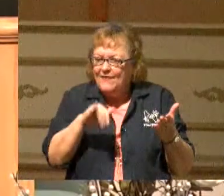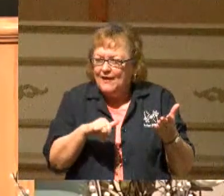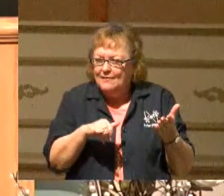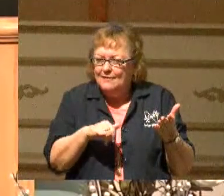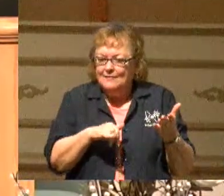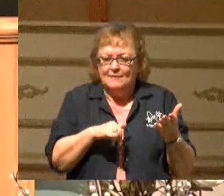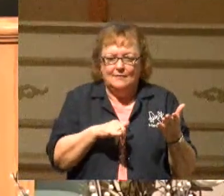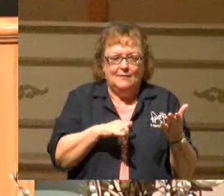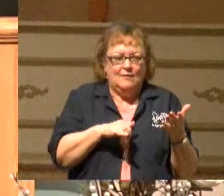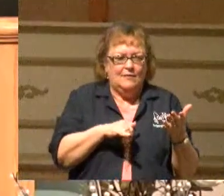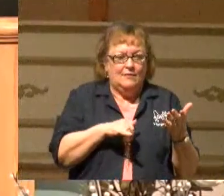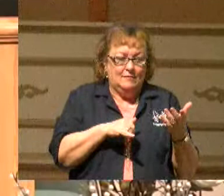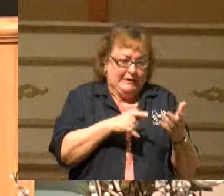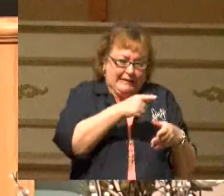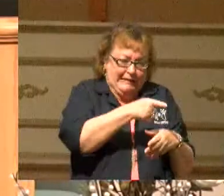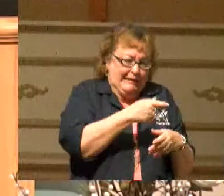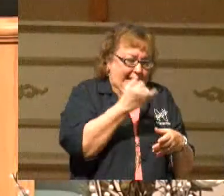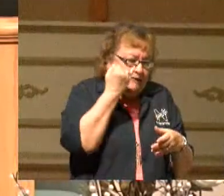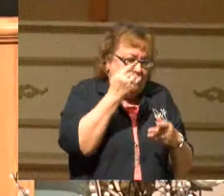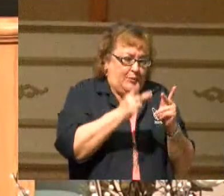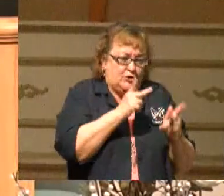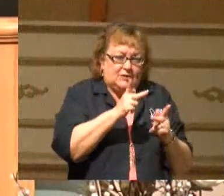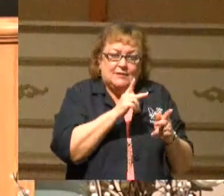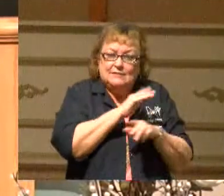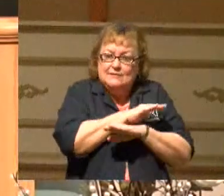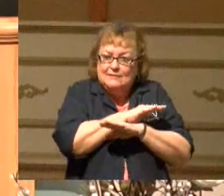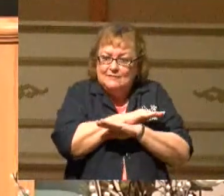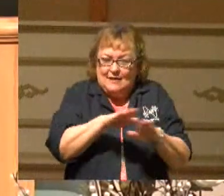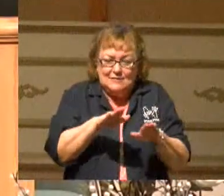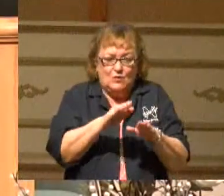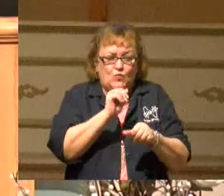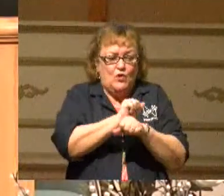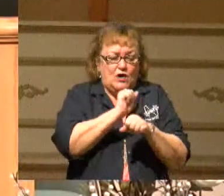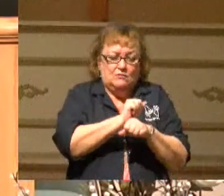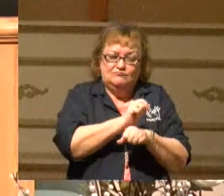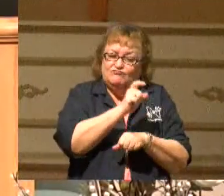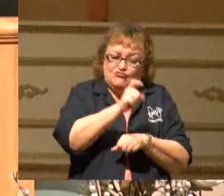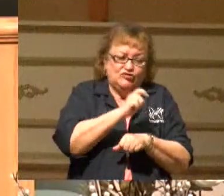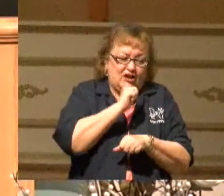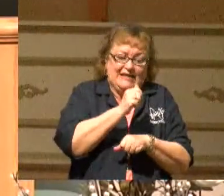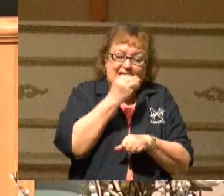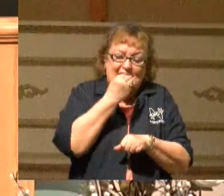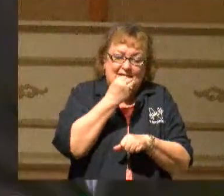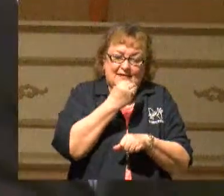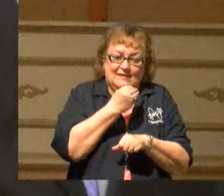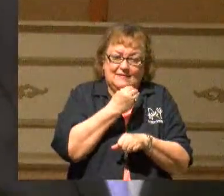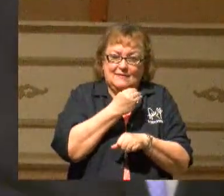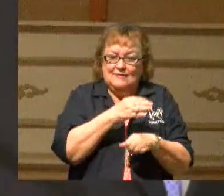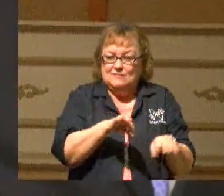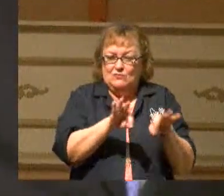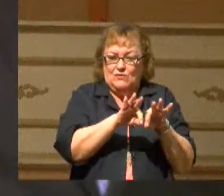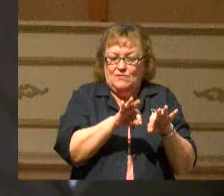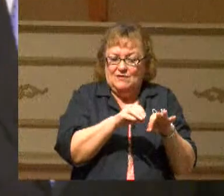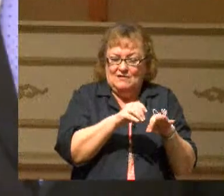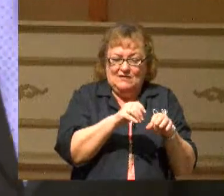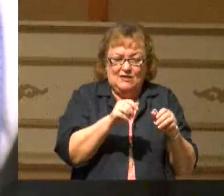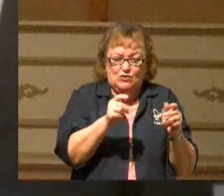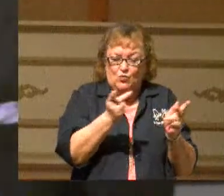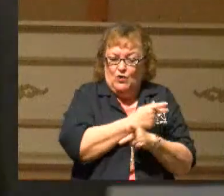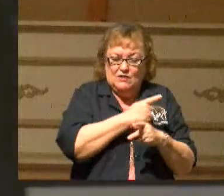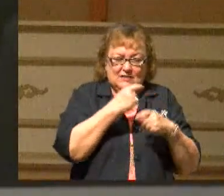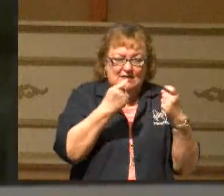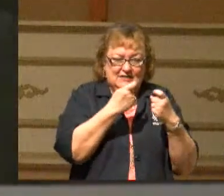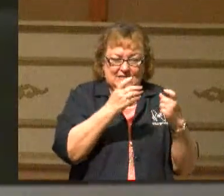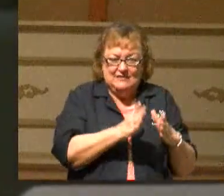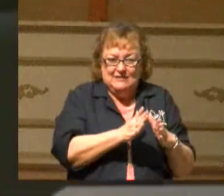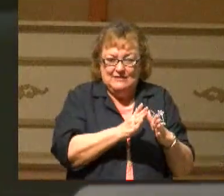a man does not work, neither should he eat. And if a man provides not for his own, the Bible says he's worse than an infidel. And so